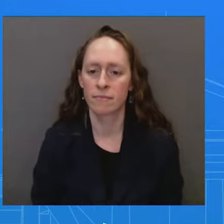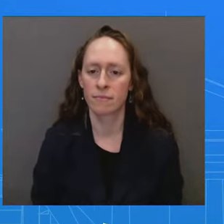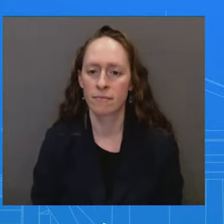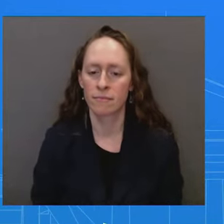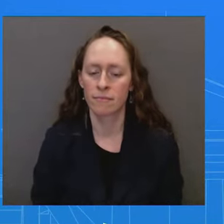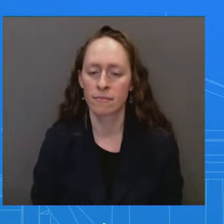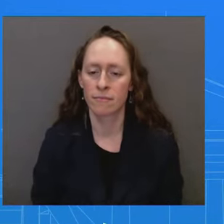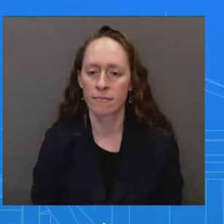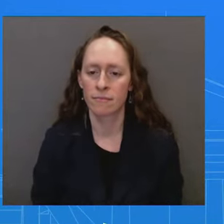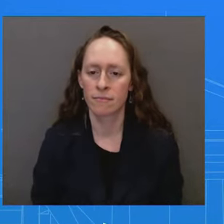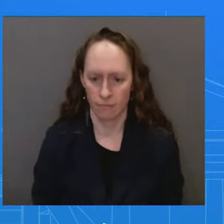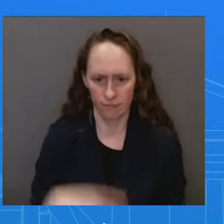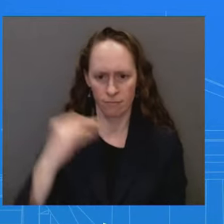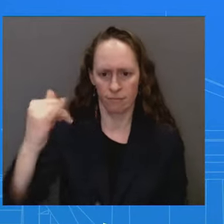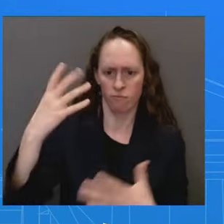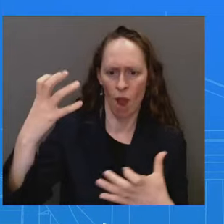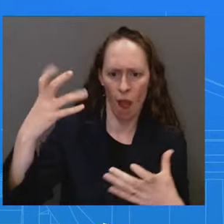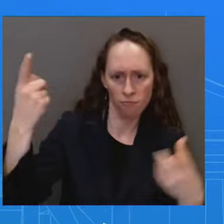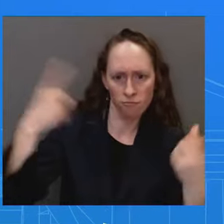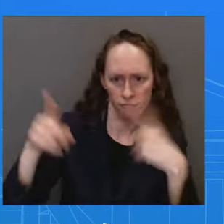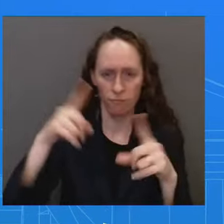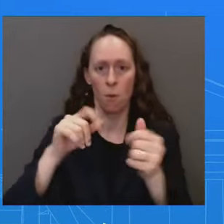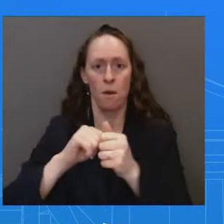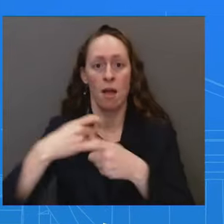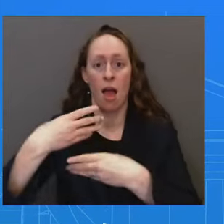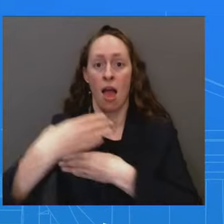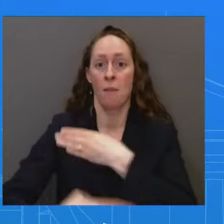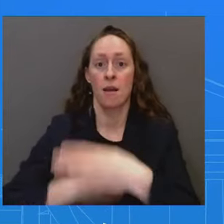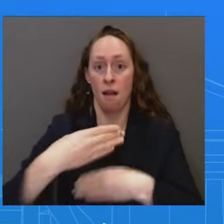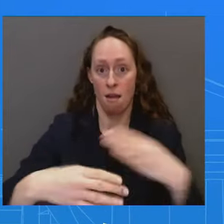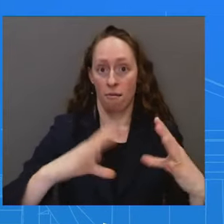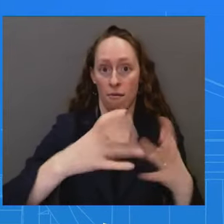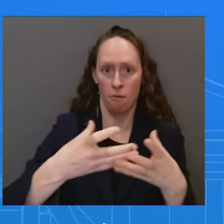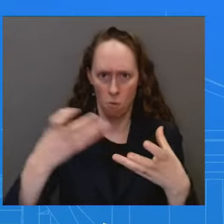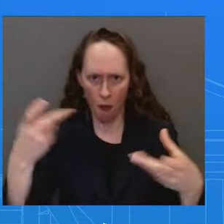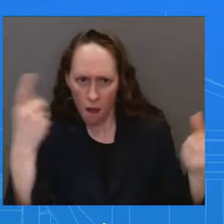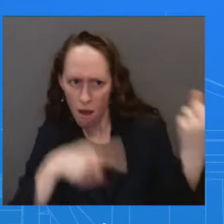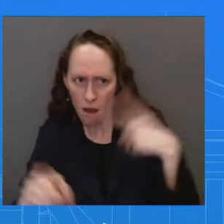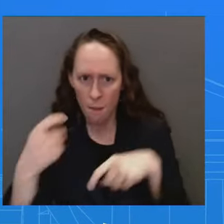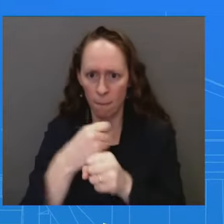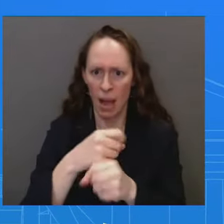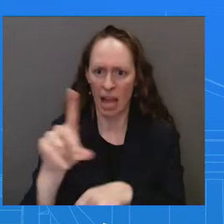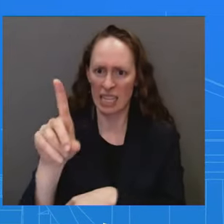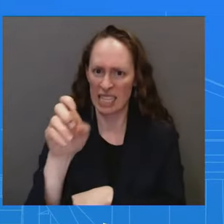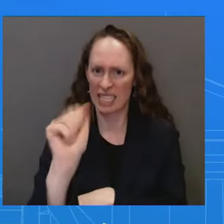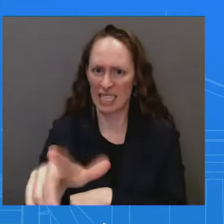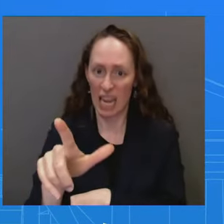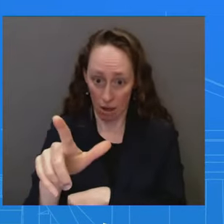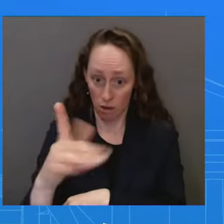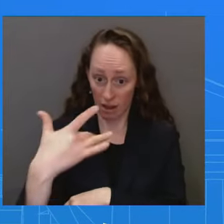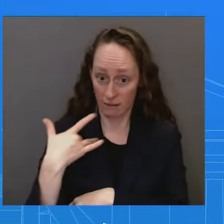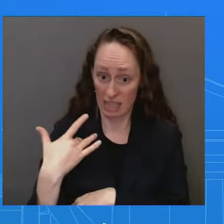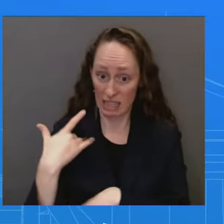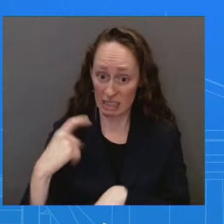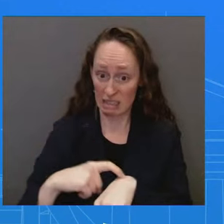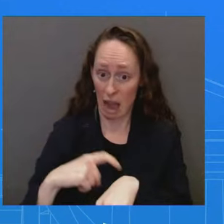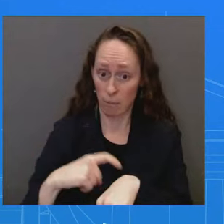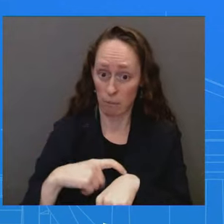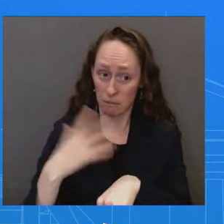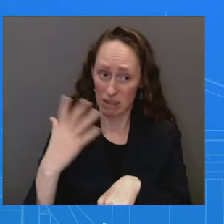.S. sees it, that time is running out? Wait, for Hezbollah? What's your region diplomatic resolution with them?